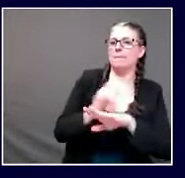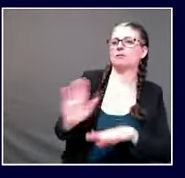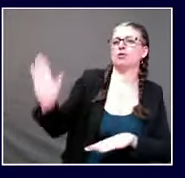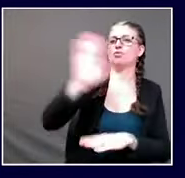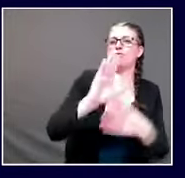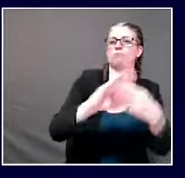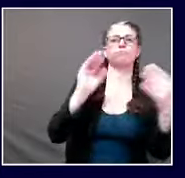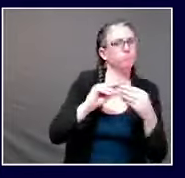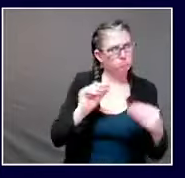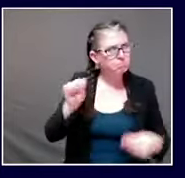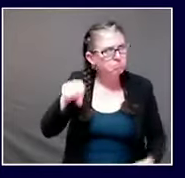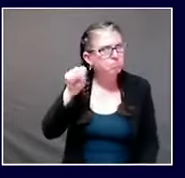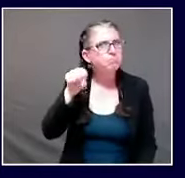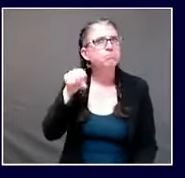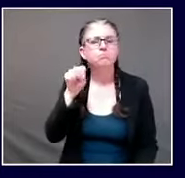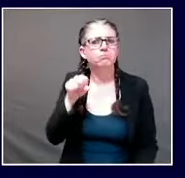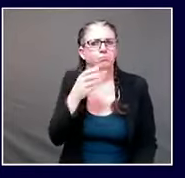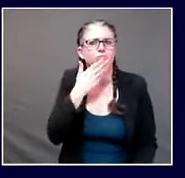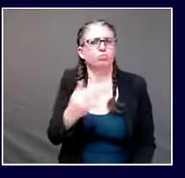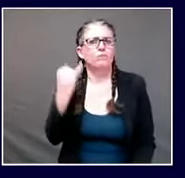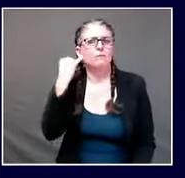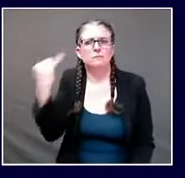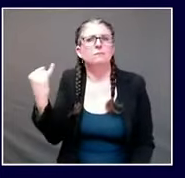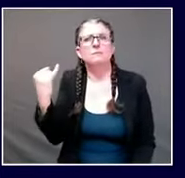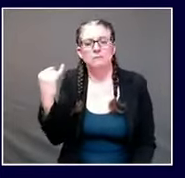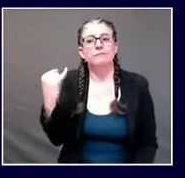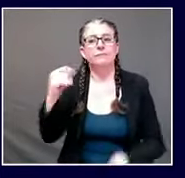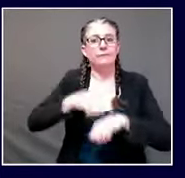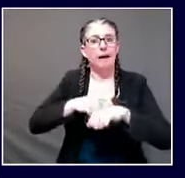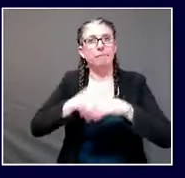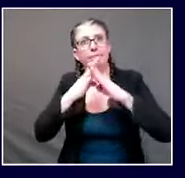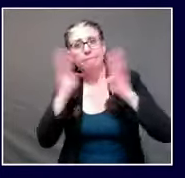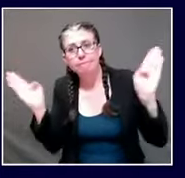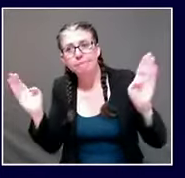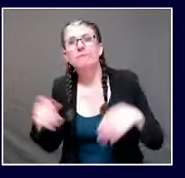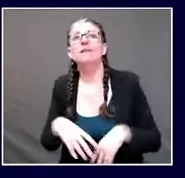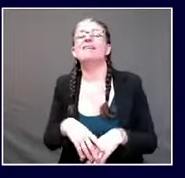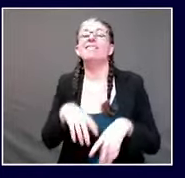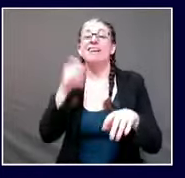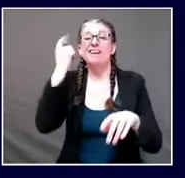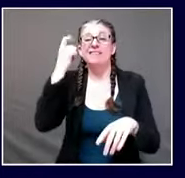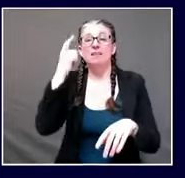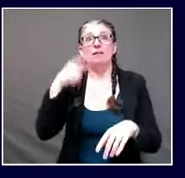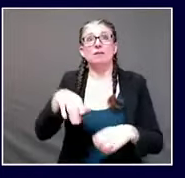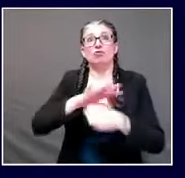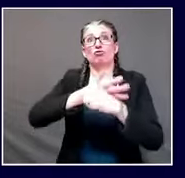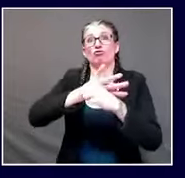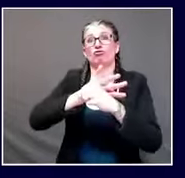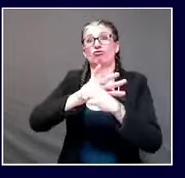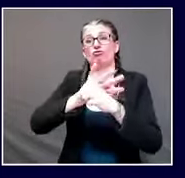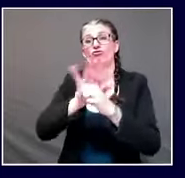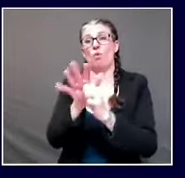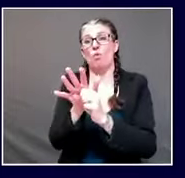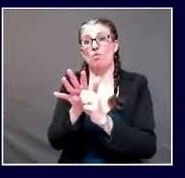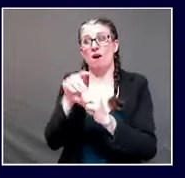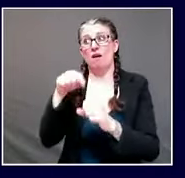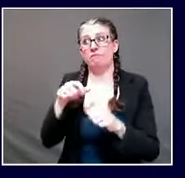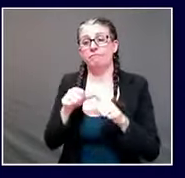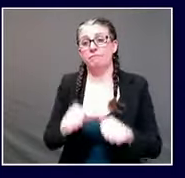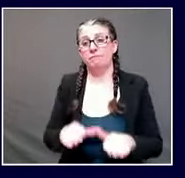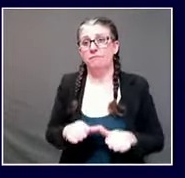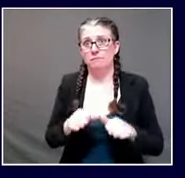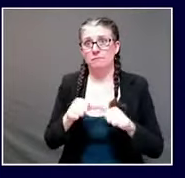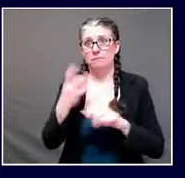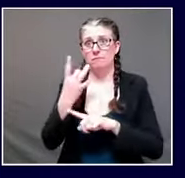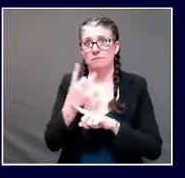so we are extending our support for these swab and send into the new year so we're always looking for new creative ways to expand